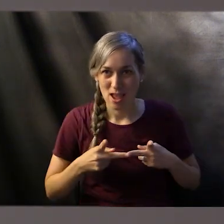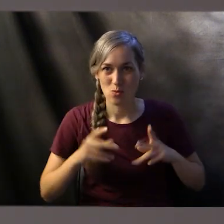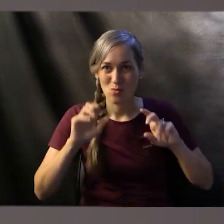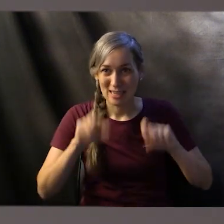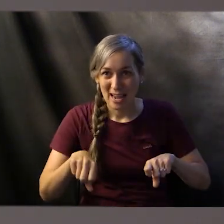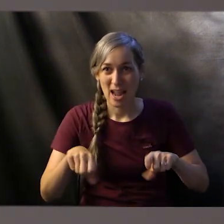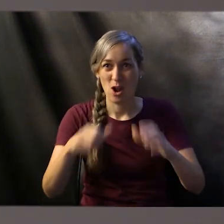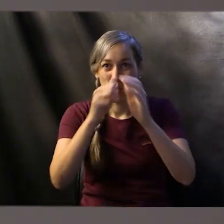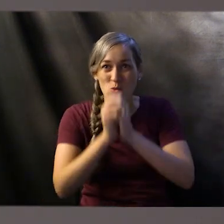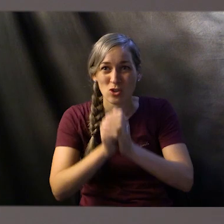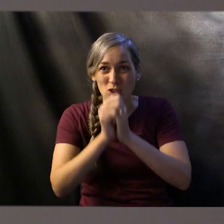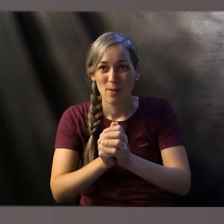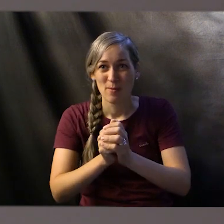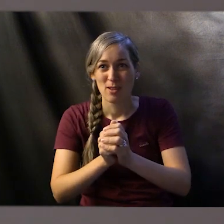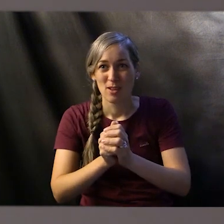worship.